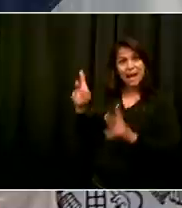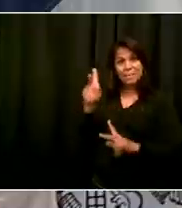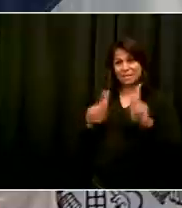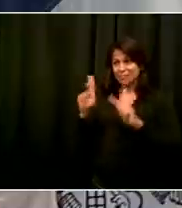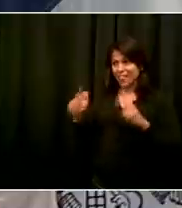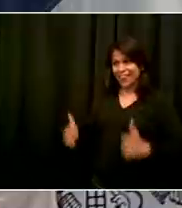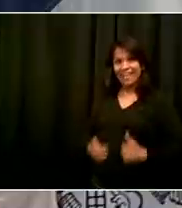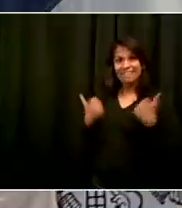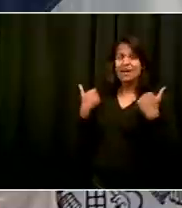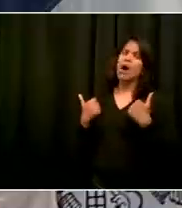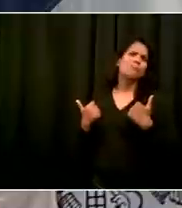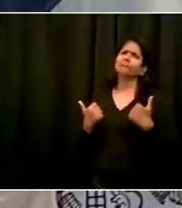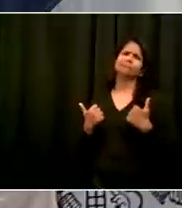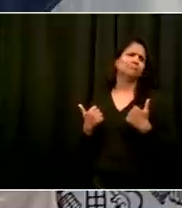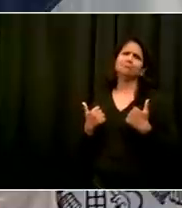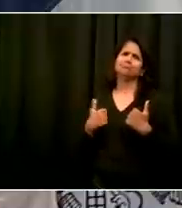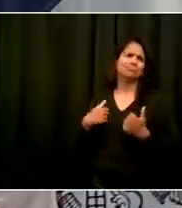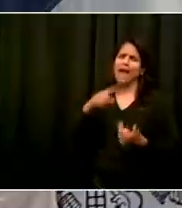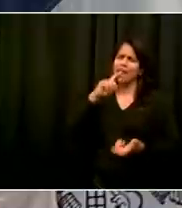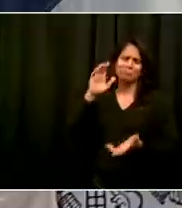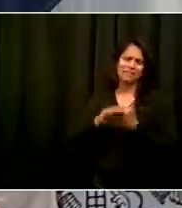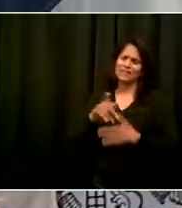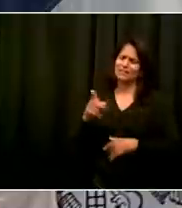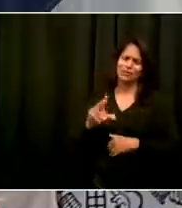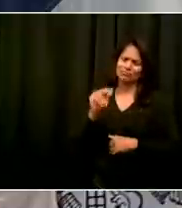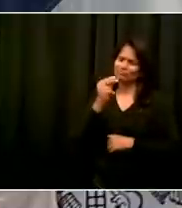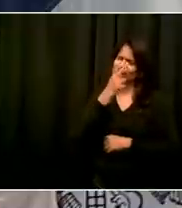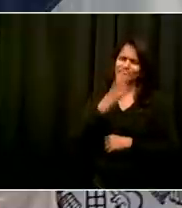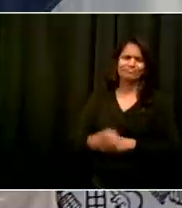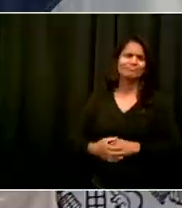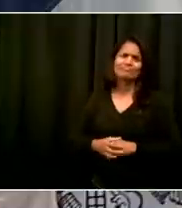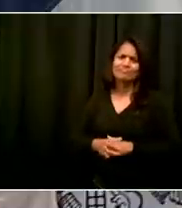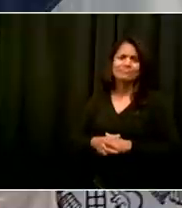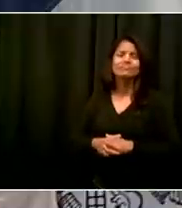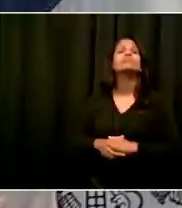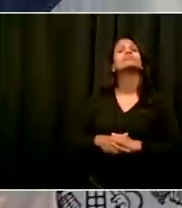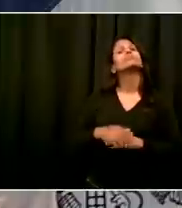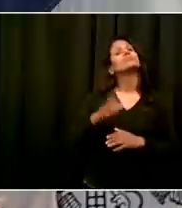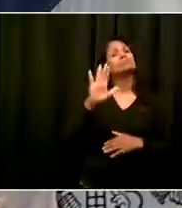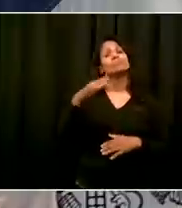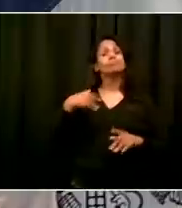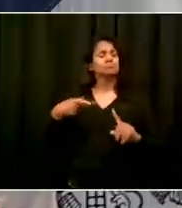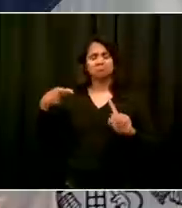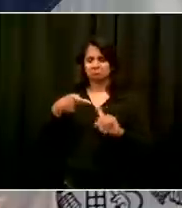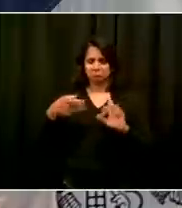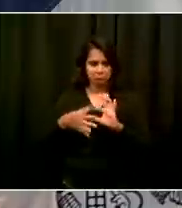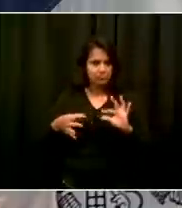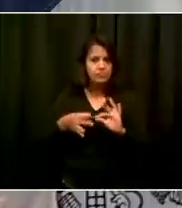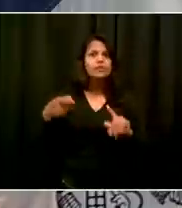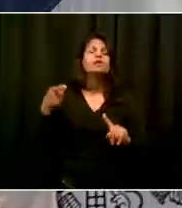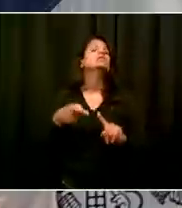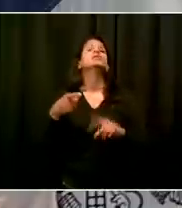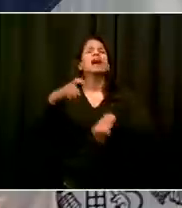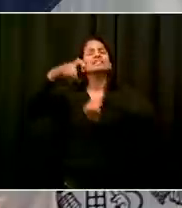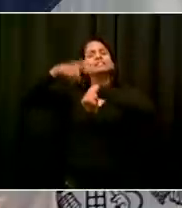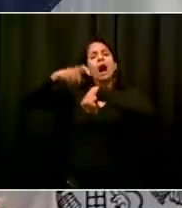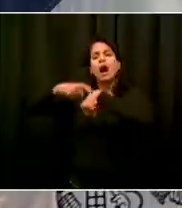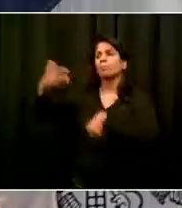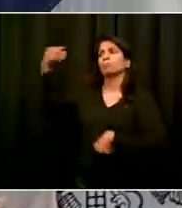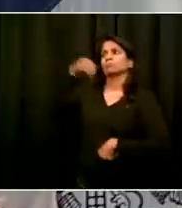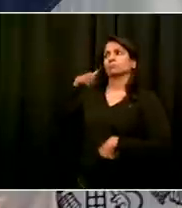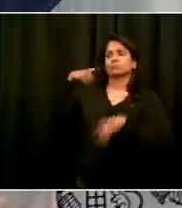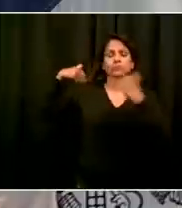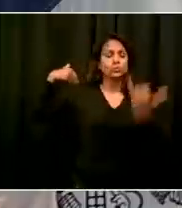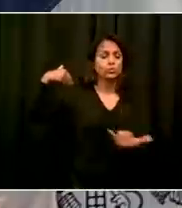then versus the assumptions now are very different. And the position we've taken all along is where development benefits the